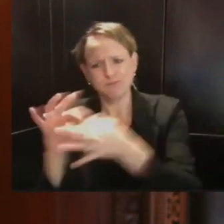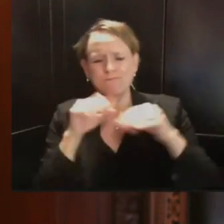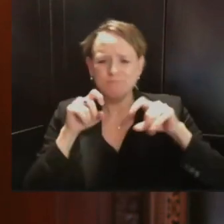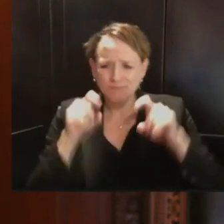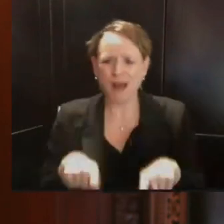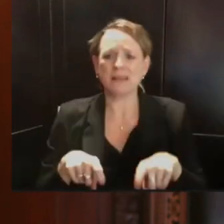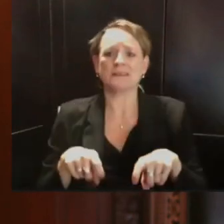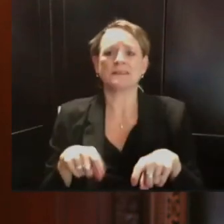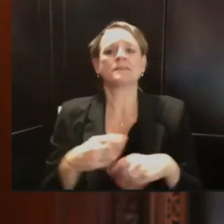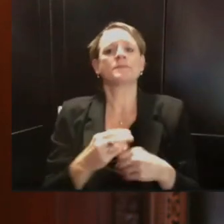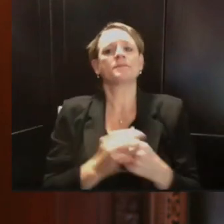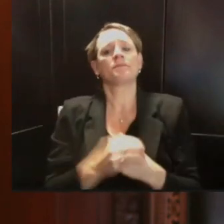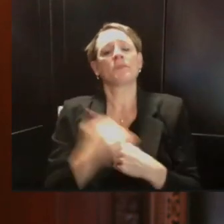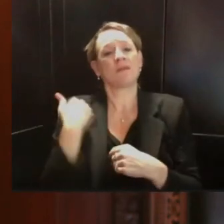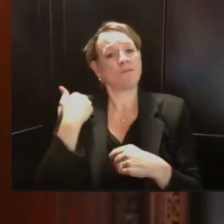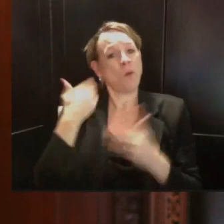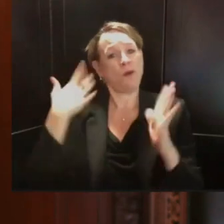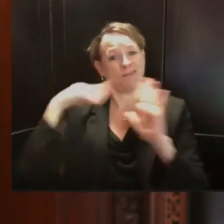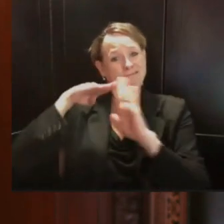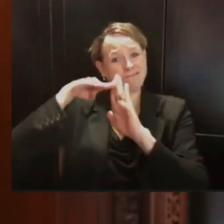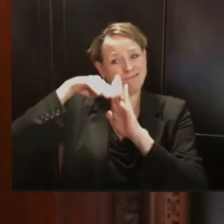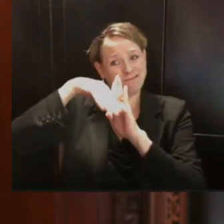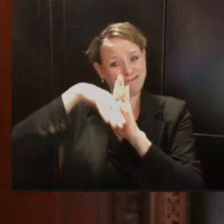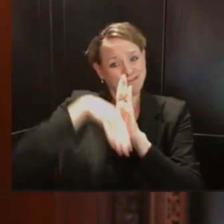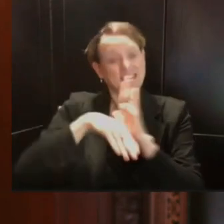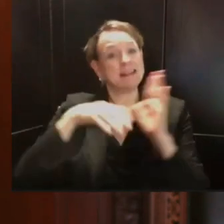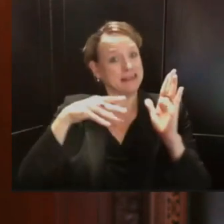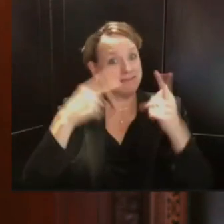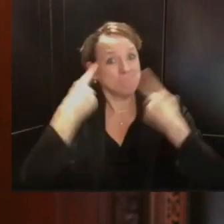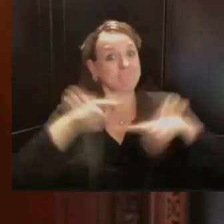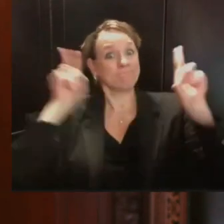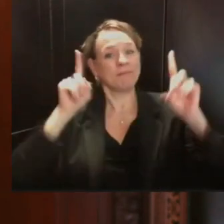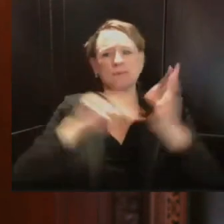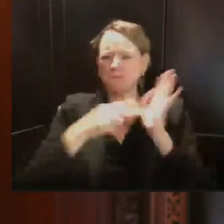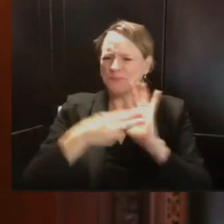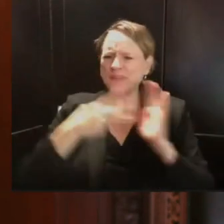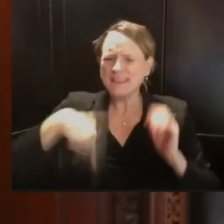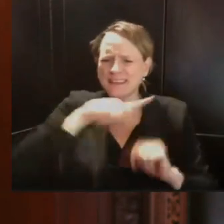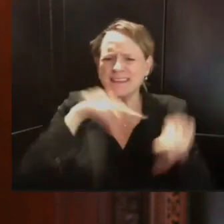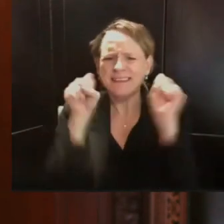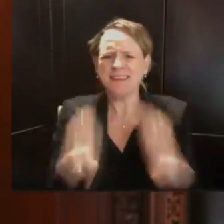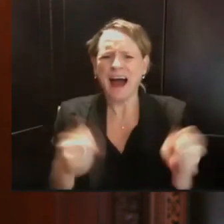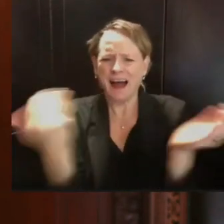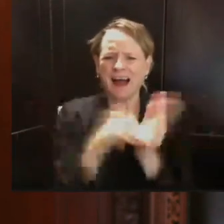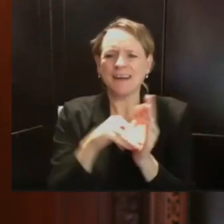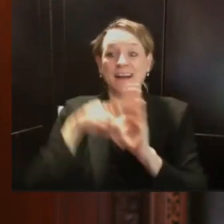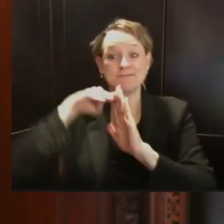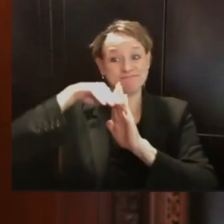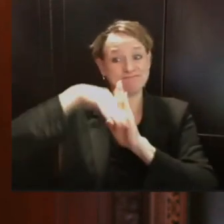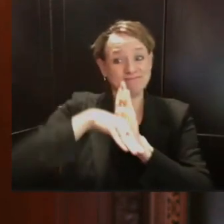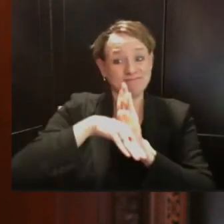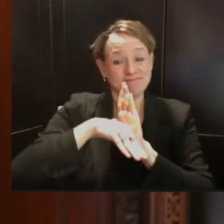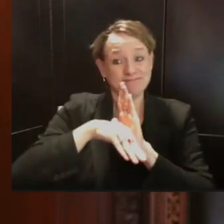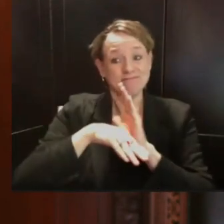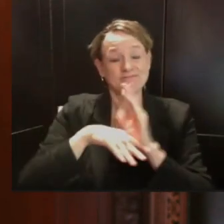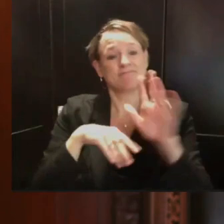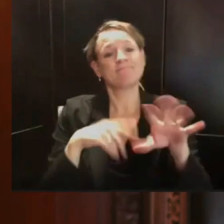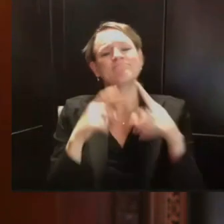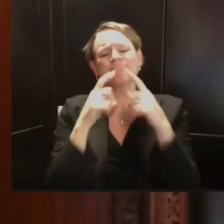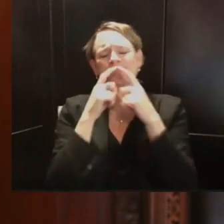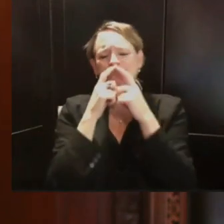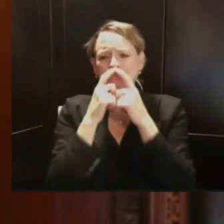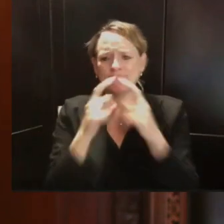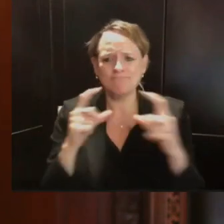weeks ahead. While we continue to encourage folks to wear a mask, remember that it is not a substitute for